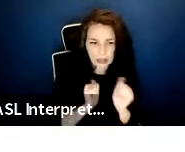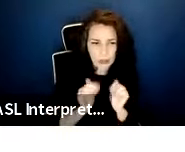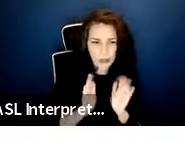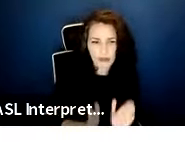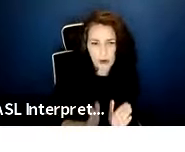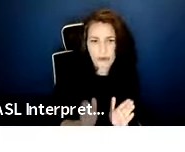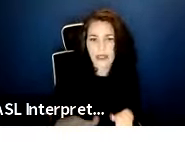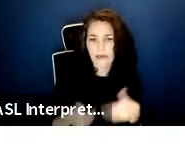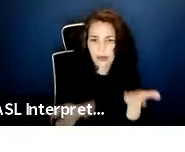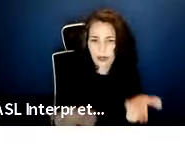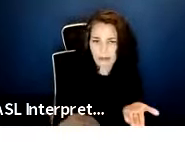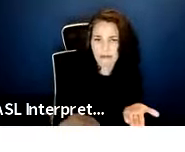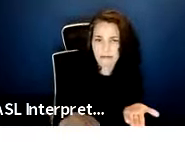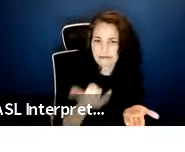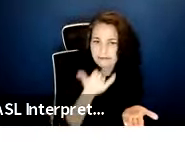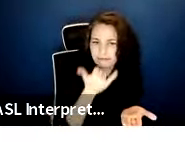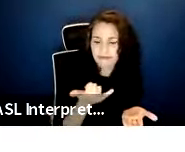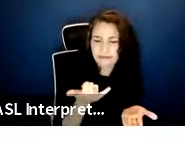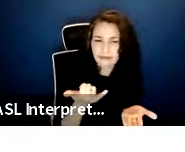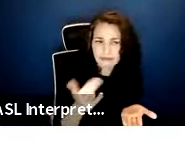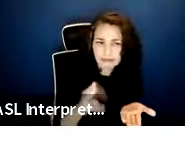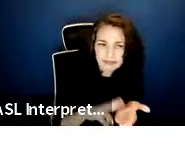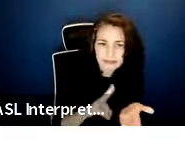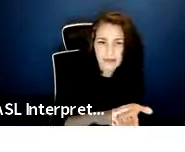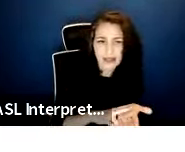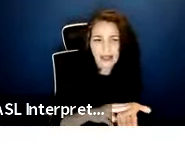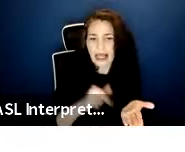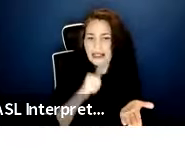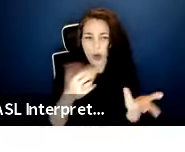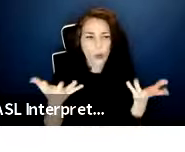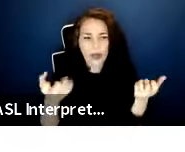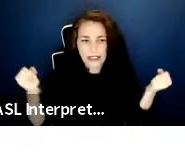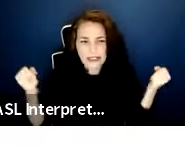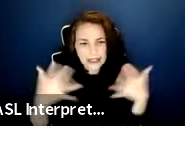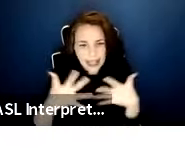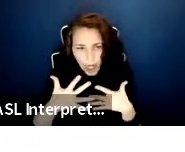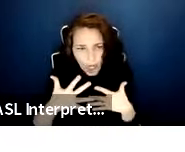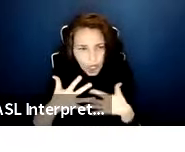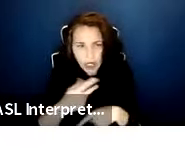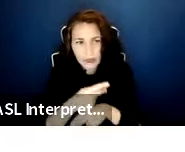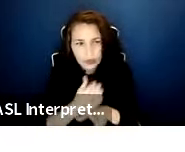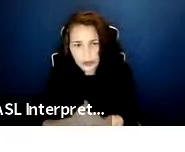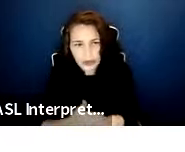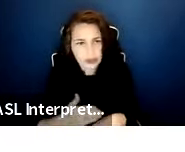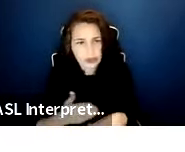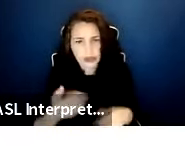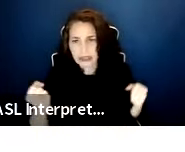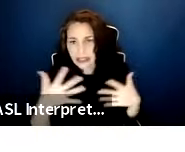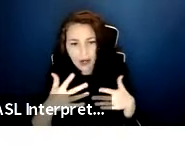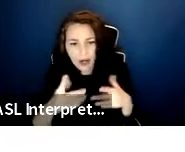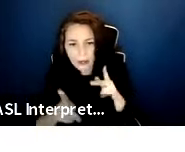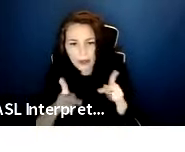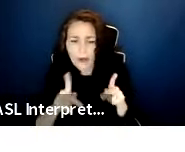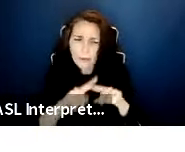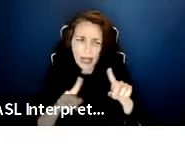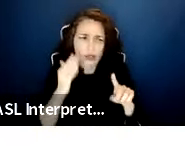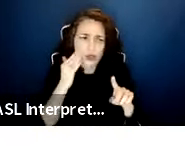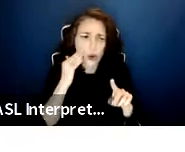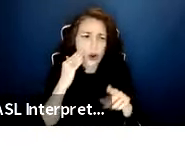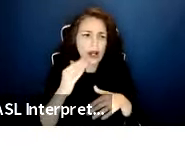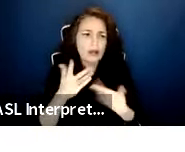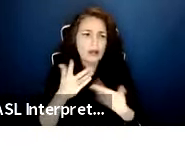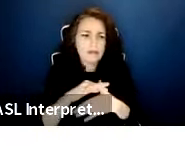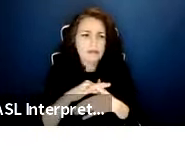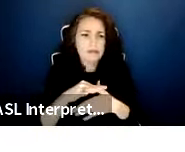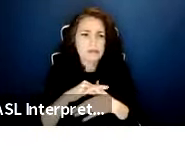Again, this isn't intended to be scary to producers. It's just to let content creators know that the micro-budget is designed for certain